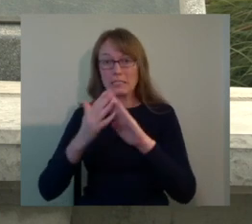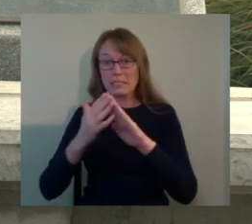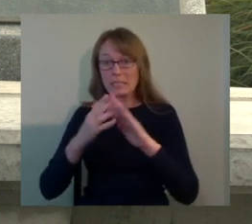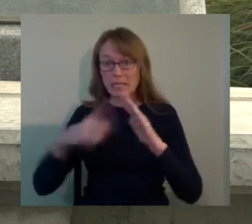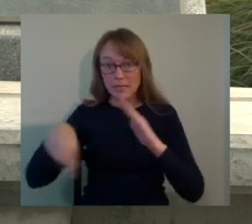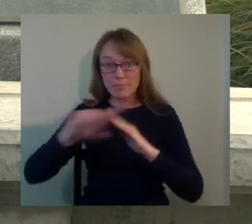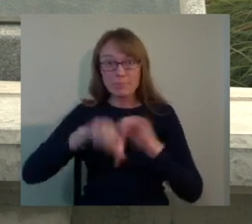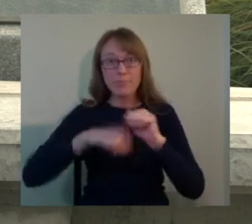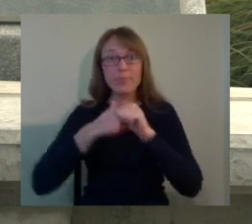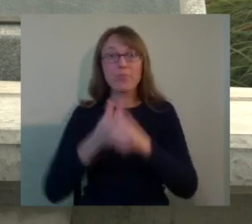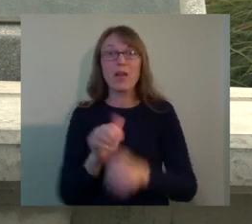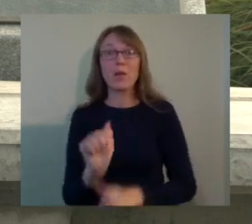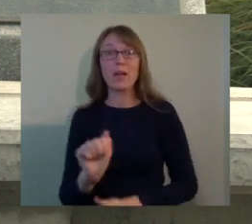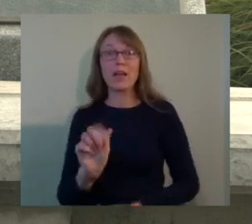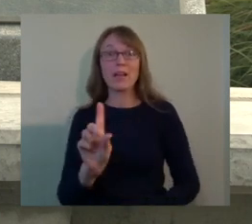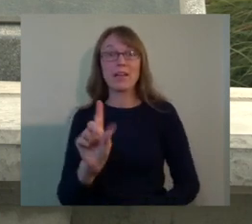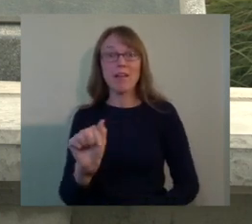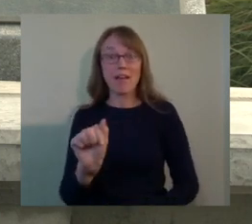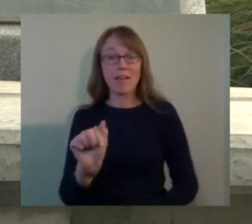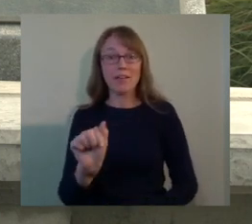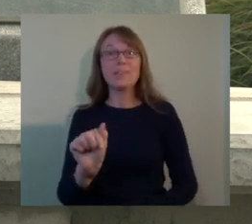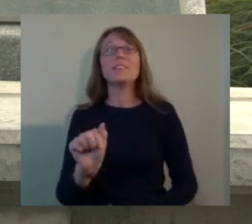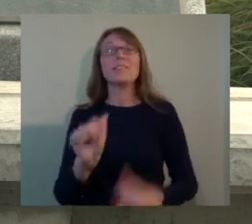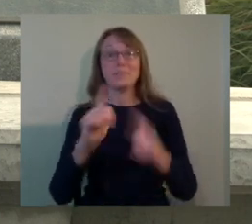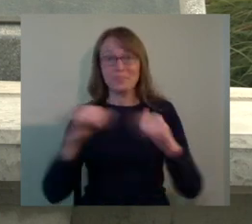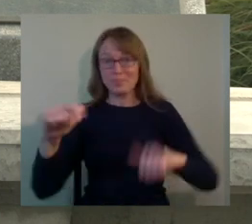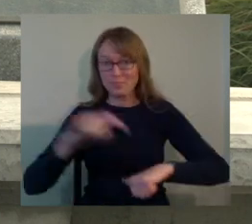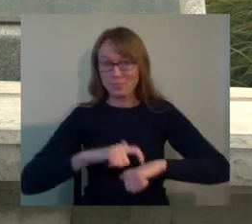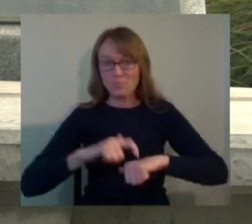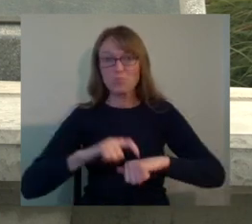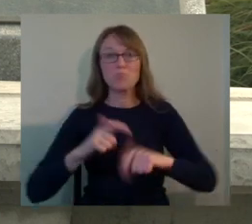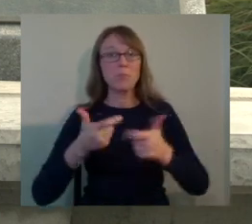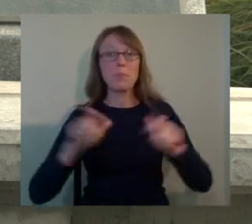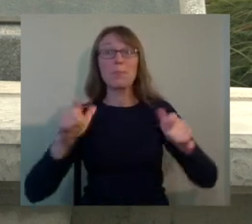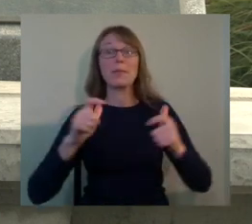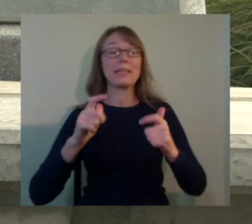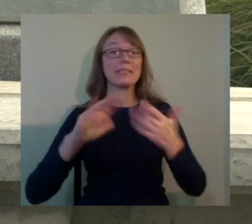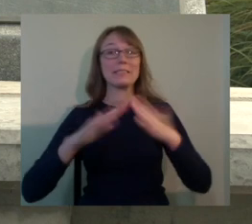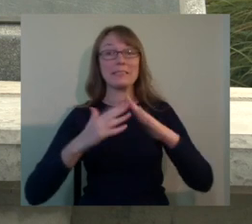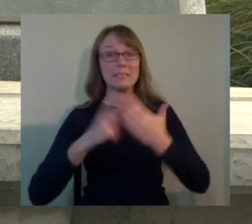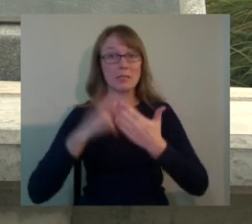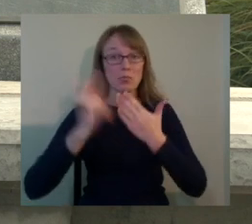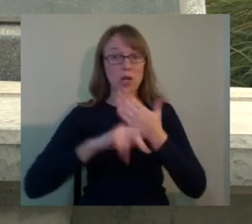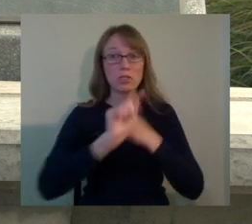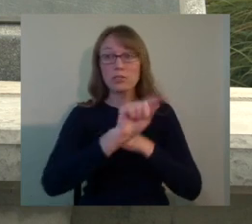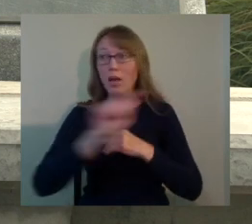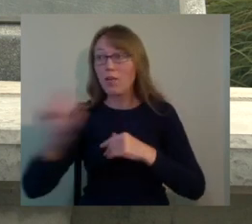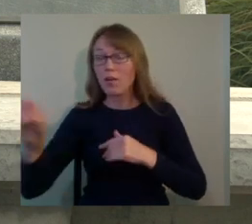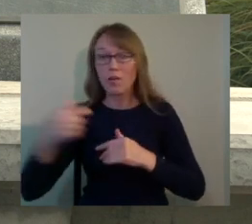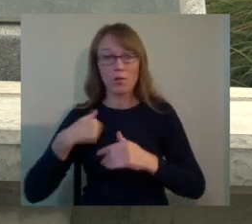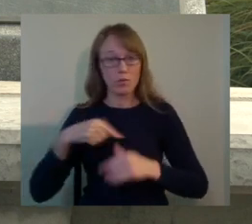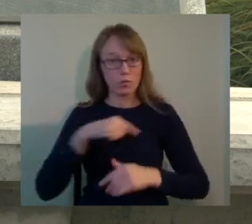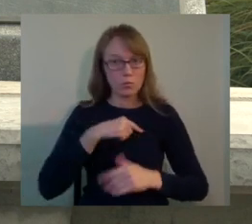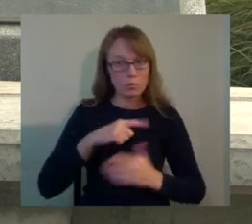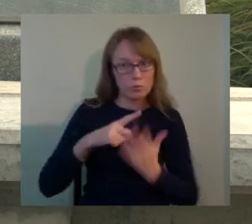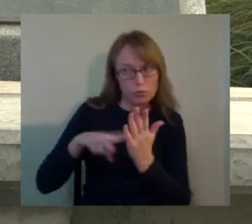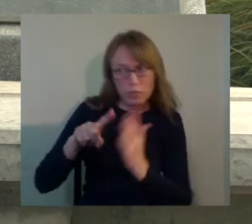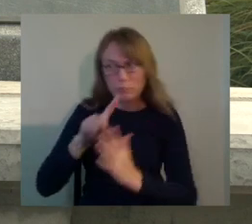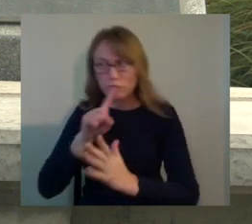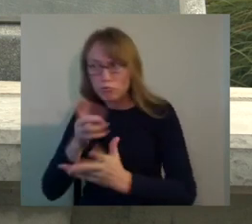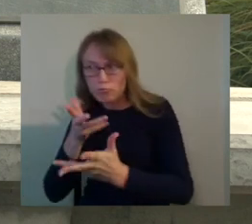work with major city projects to try to make sure that they're welcoming of everybody. In